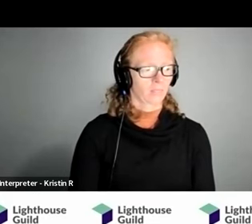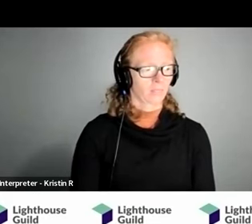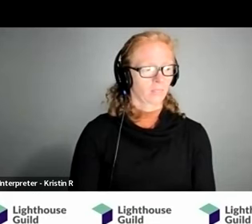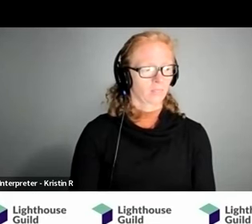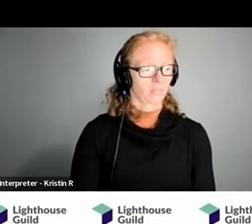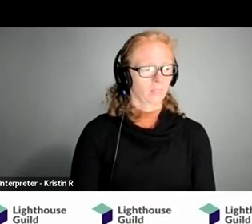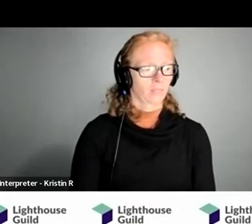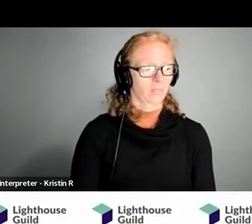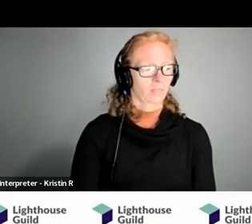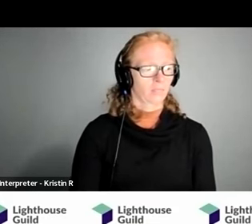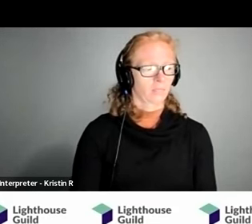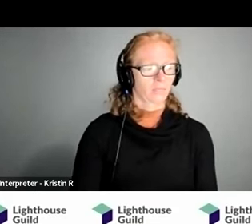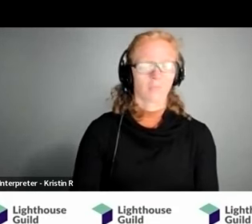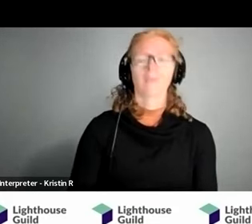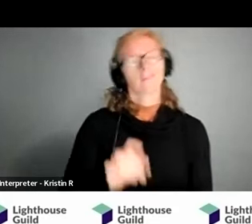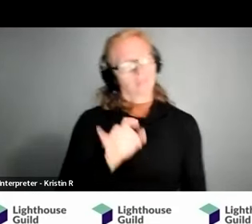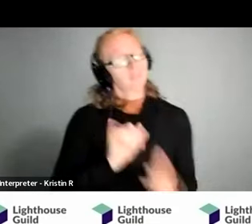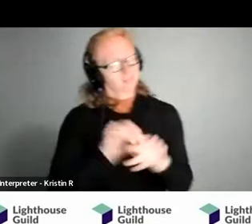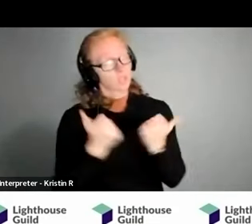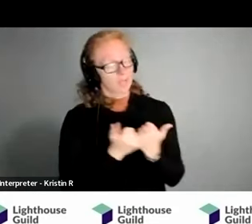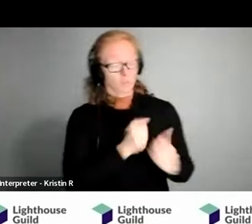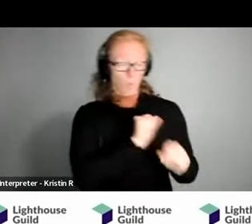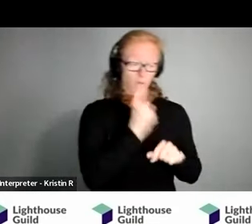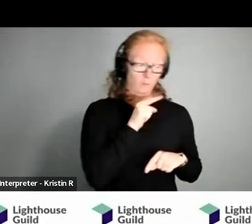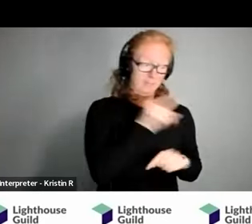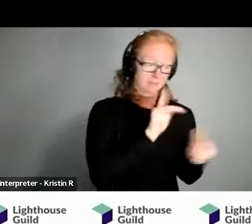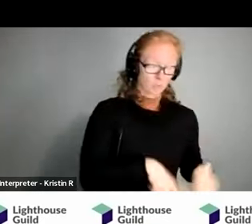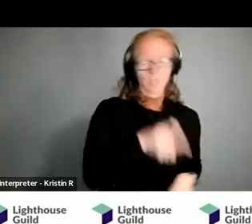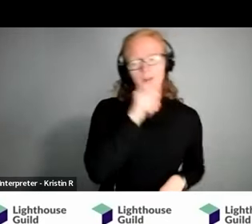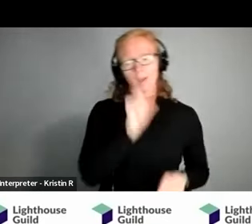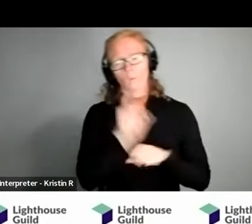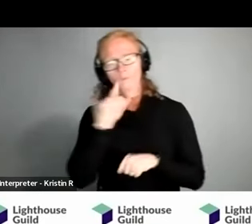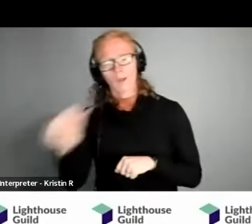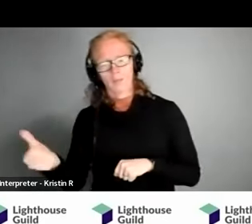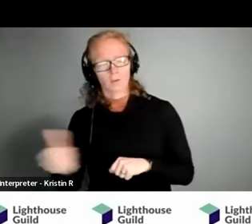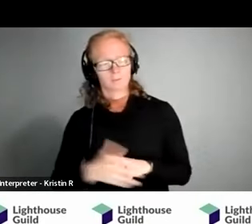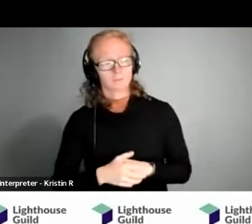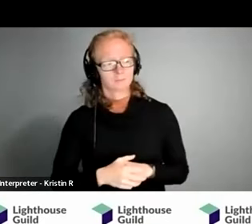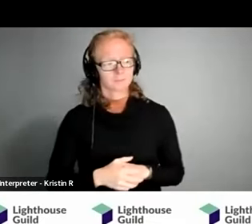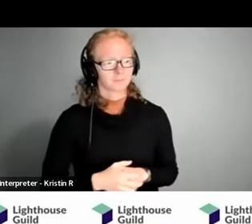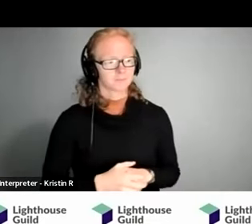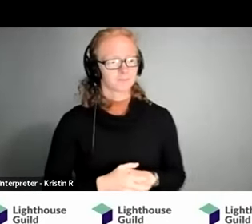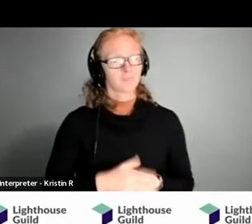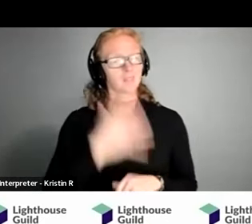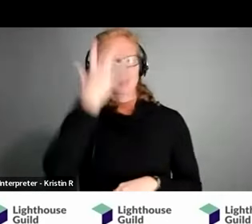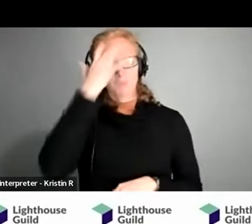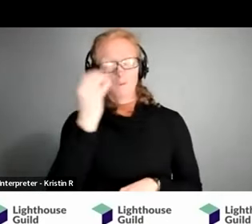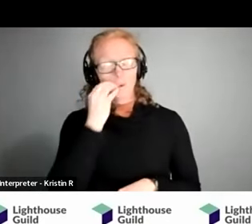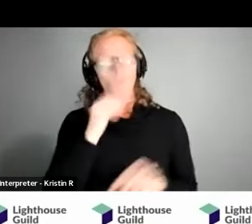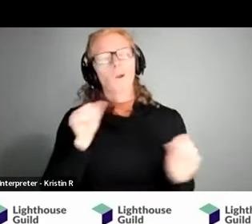one person doesn't work for the other and some of these tech new technologies can be complicated even a smartphone can be complicated